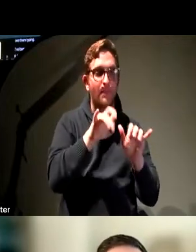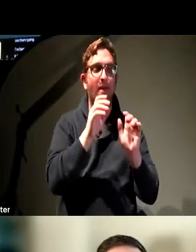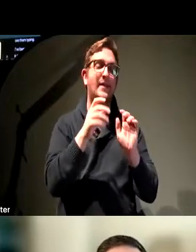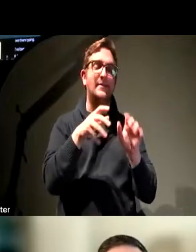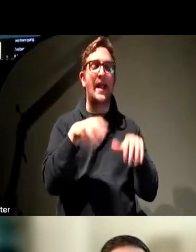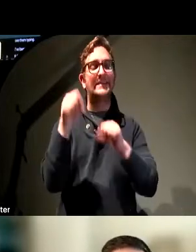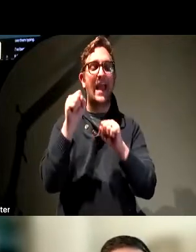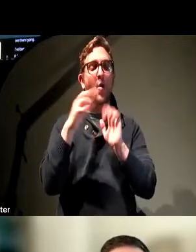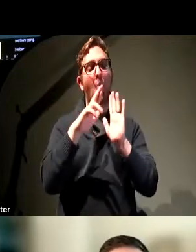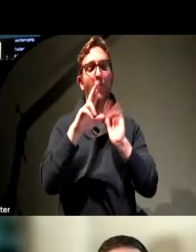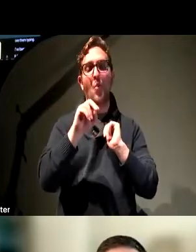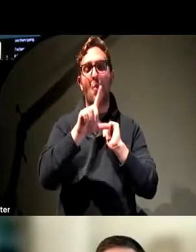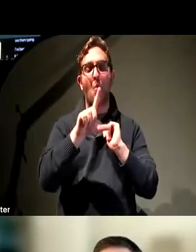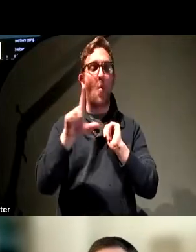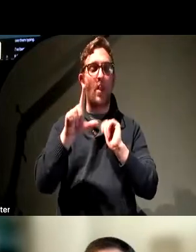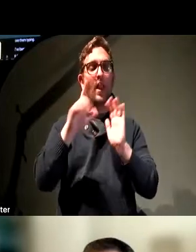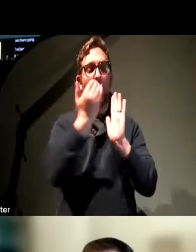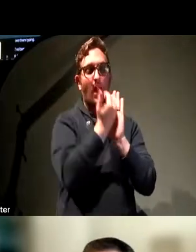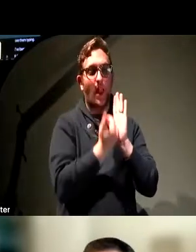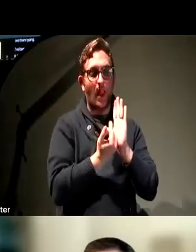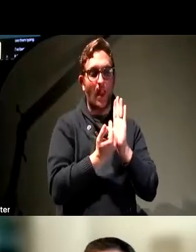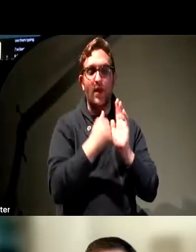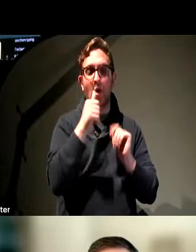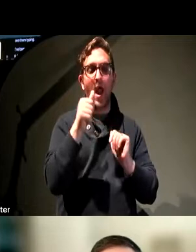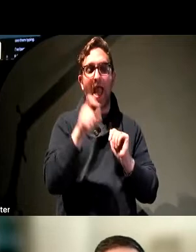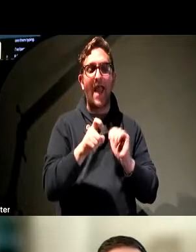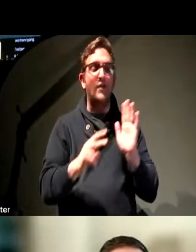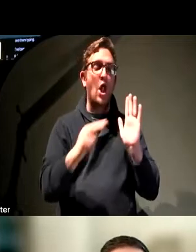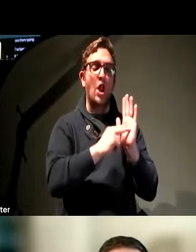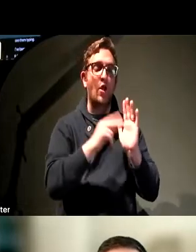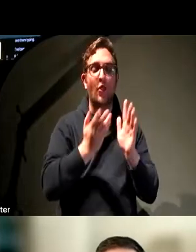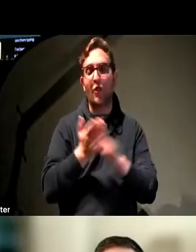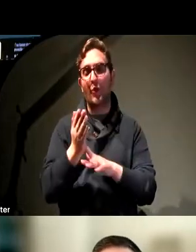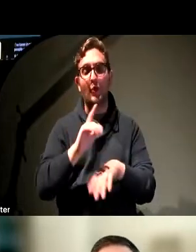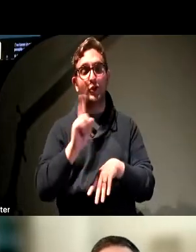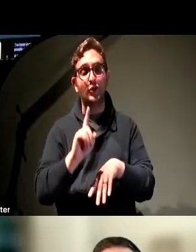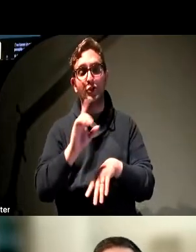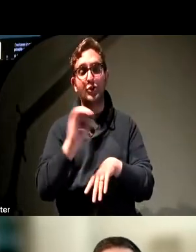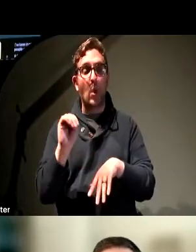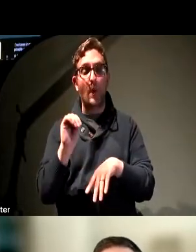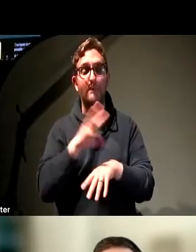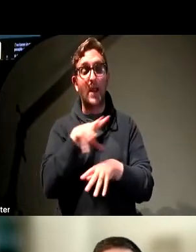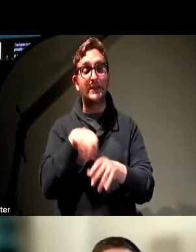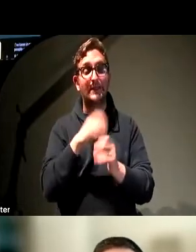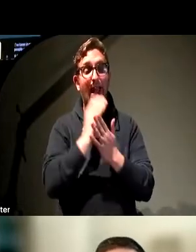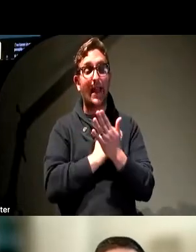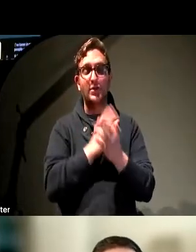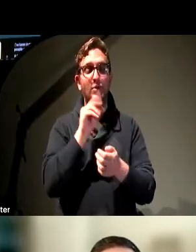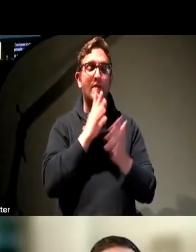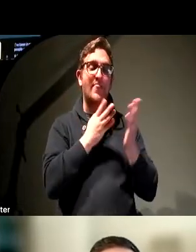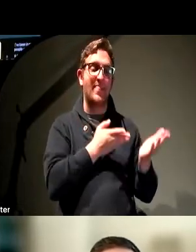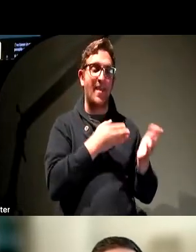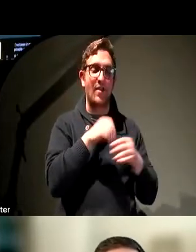same list. So no one has to actually look through the participant list on Zoom or actually take role. It's done there in